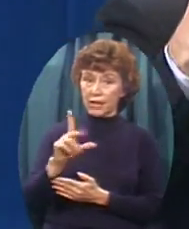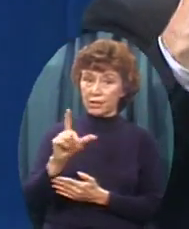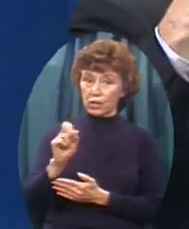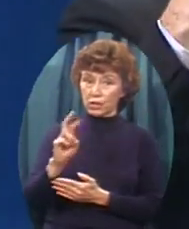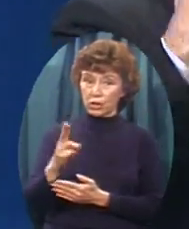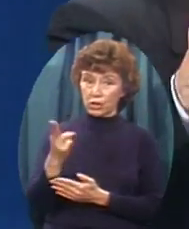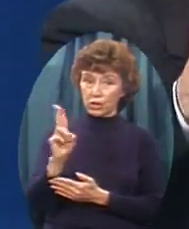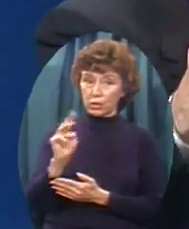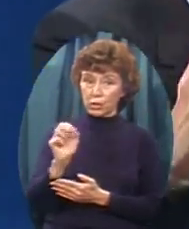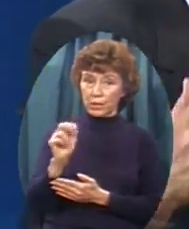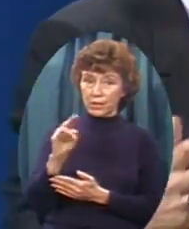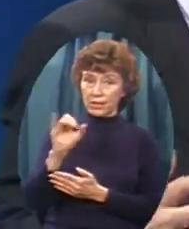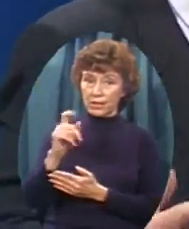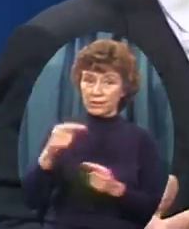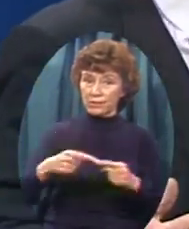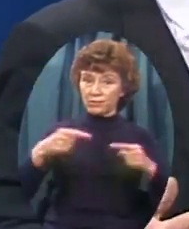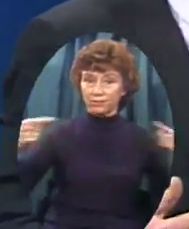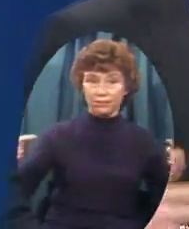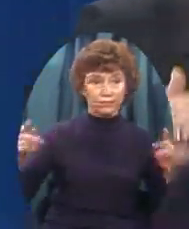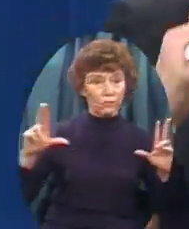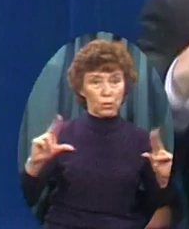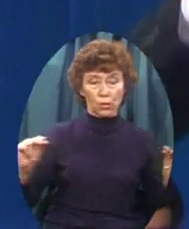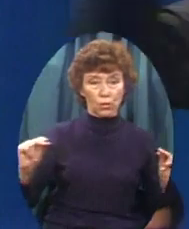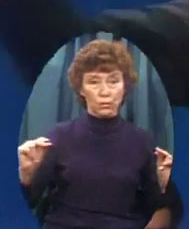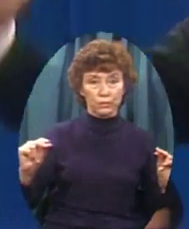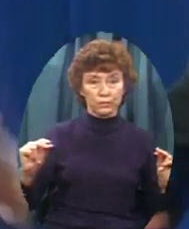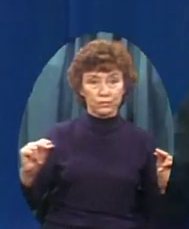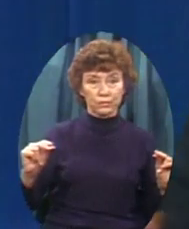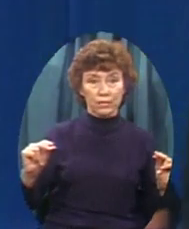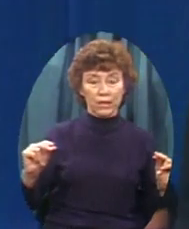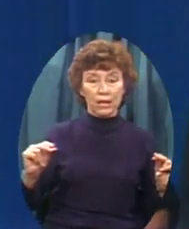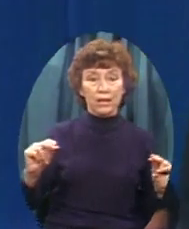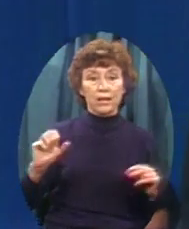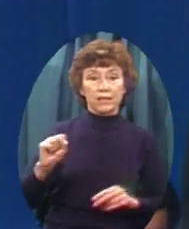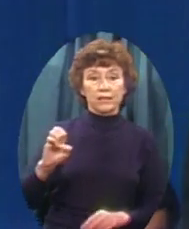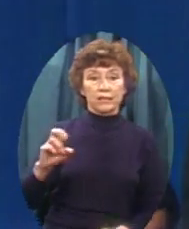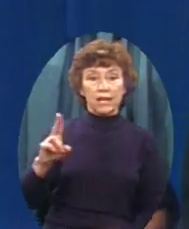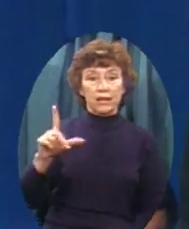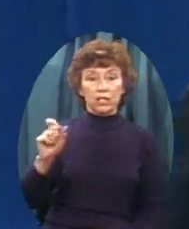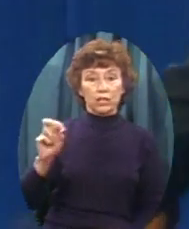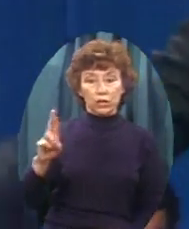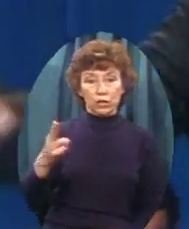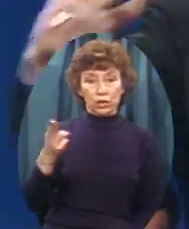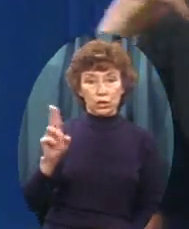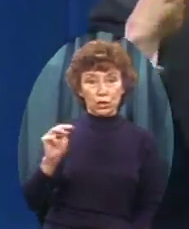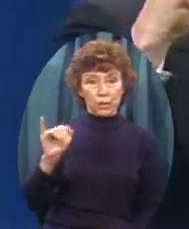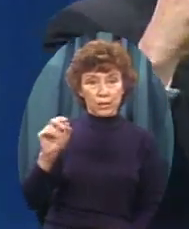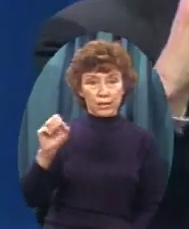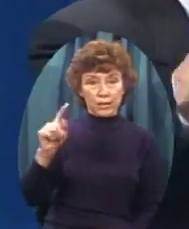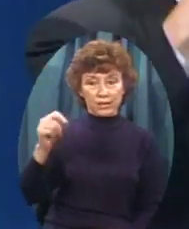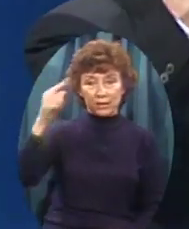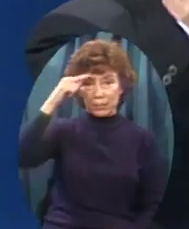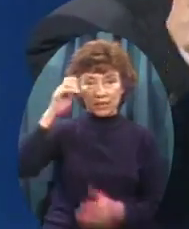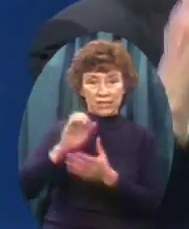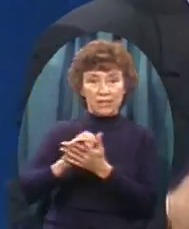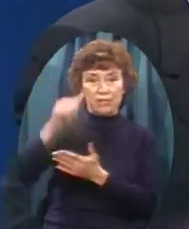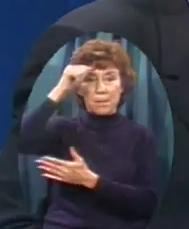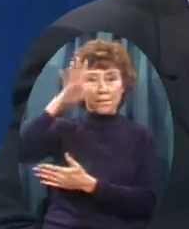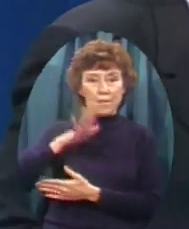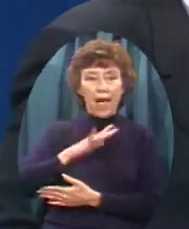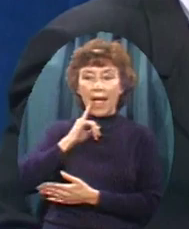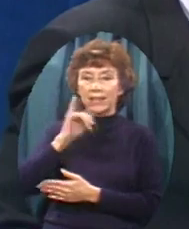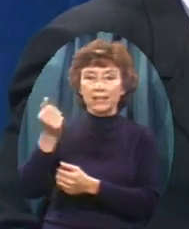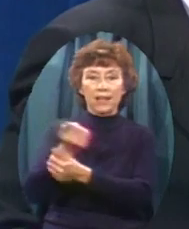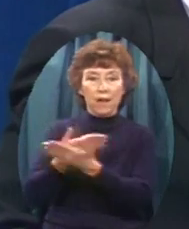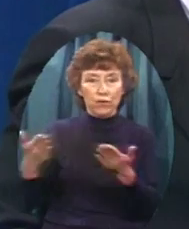And the secular humanistic Philosophy believes That he is the measure Of all things And that man Can eventually develop His own